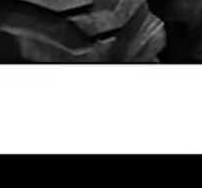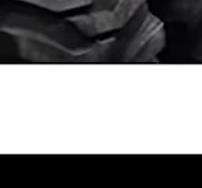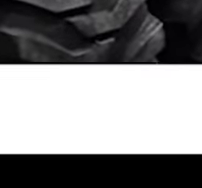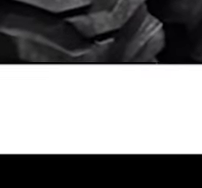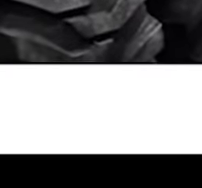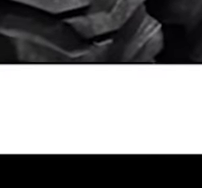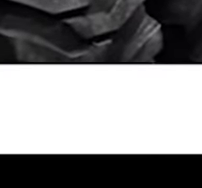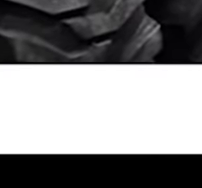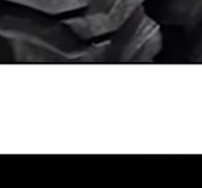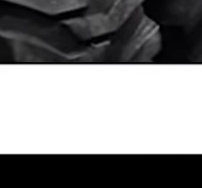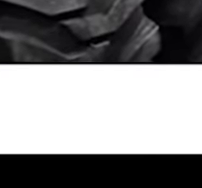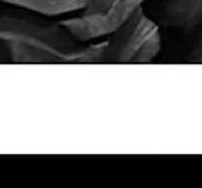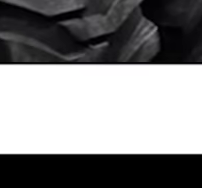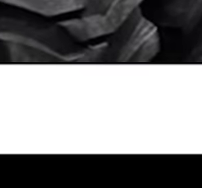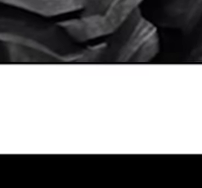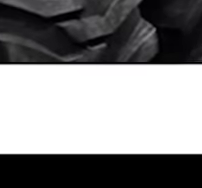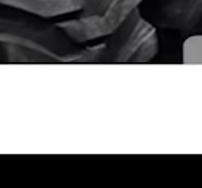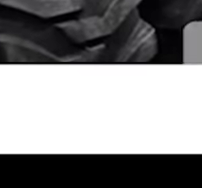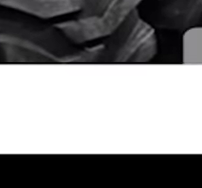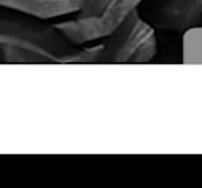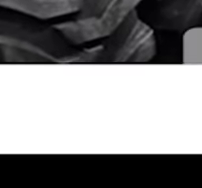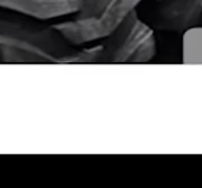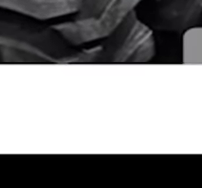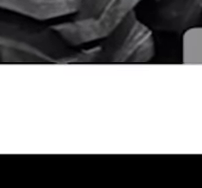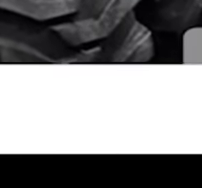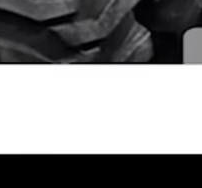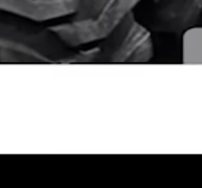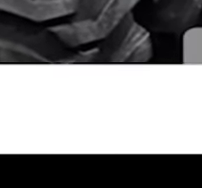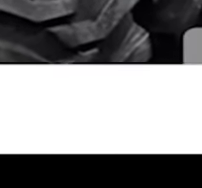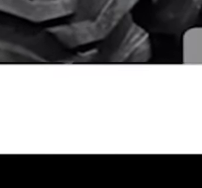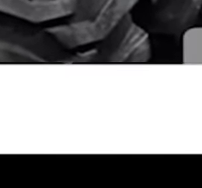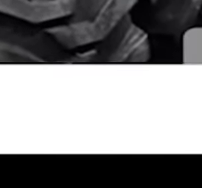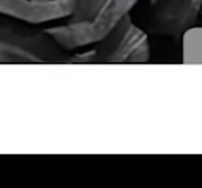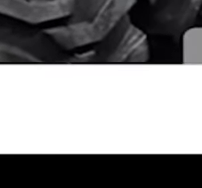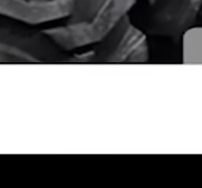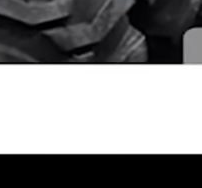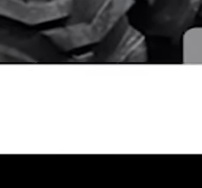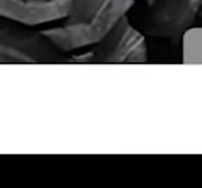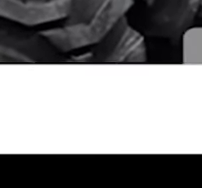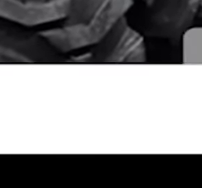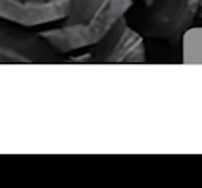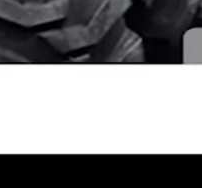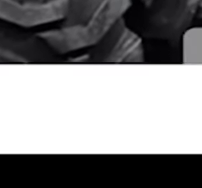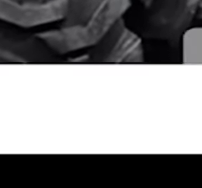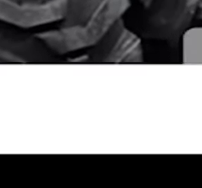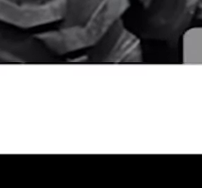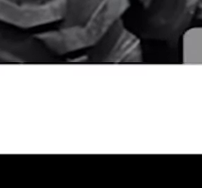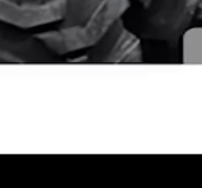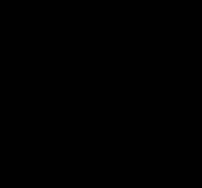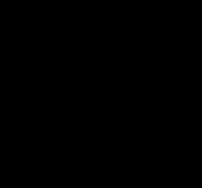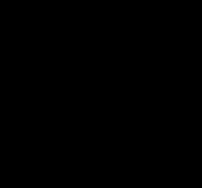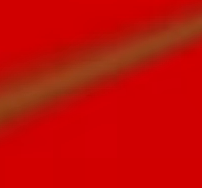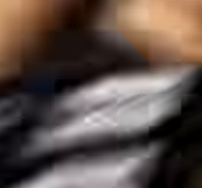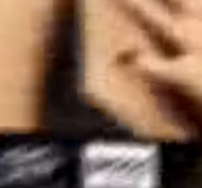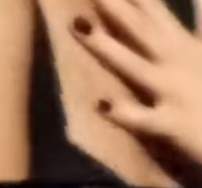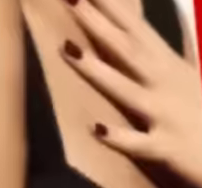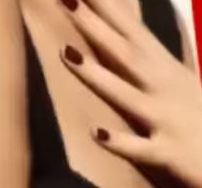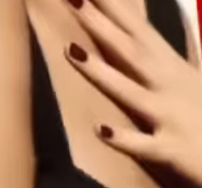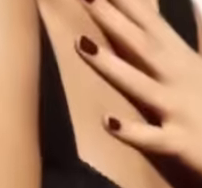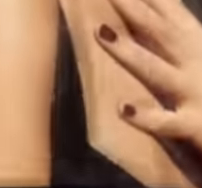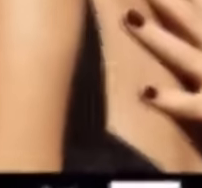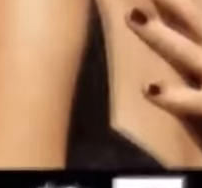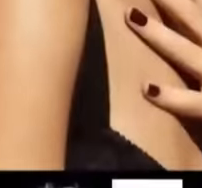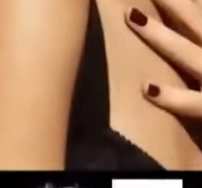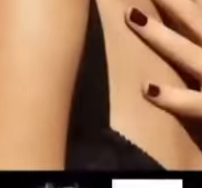-3419. Alignment services available. Tire Clinic Marketing, Truck and OTR Service Center. A tire for every need. The biggest